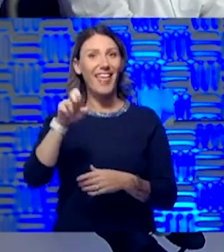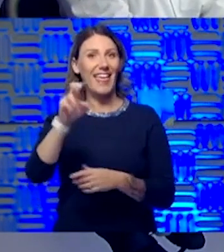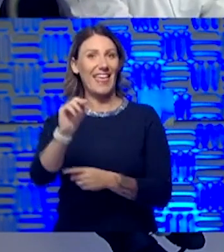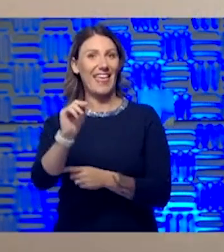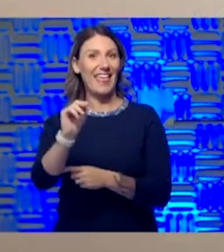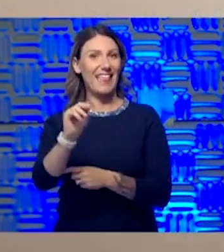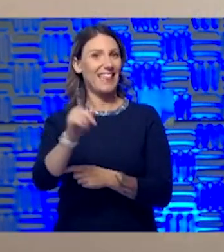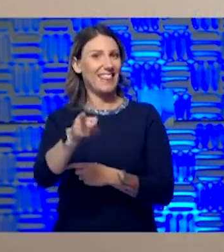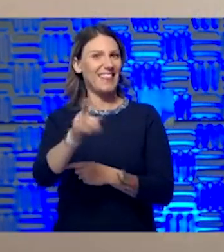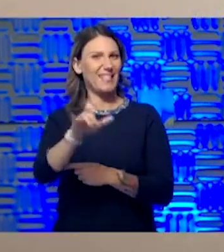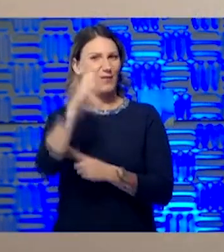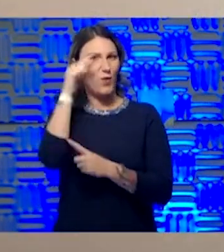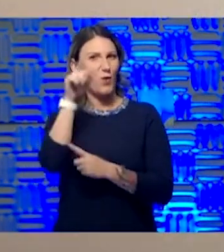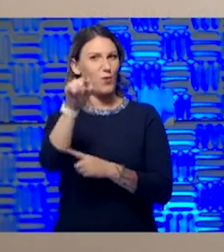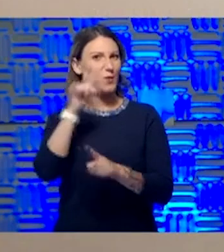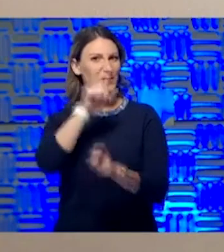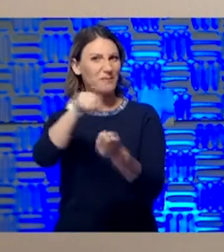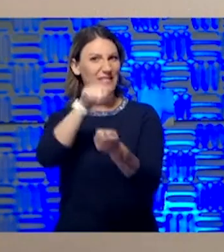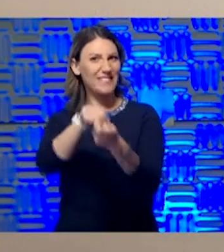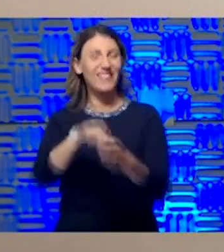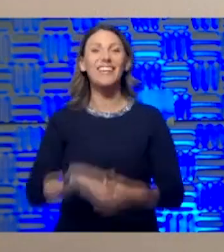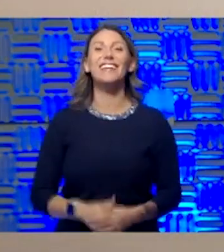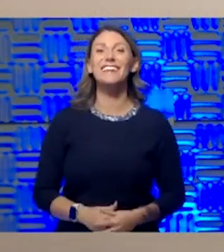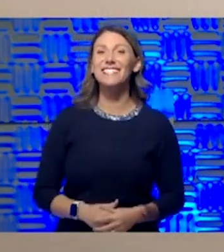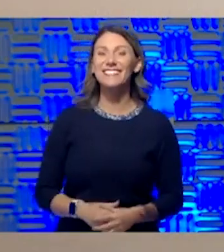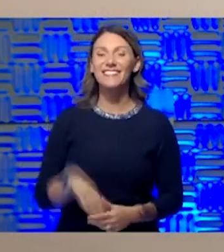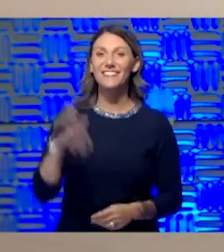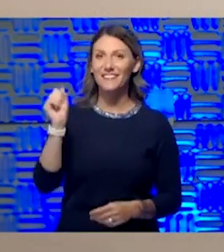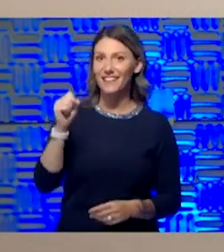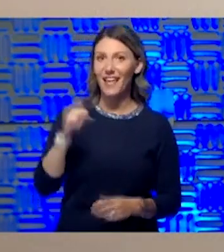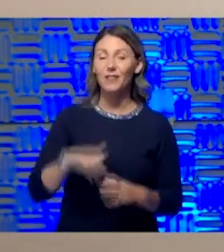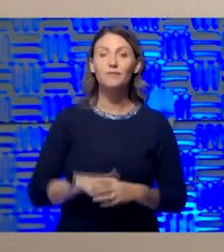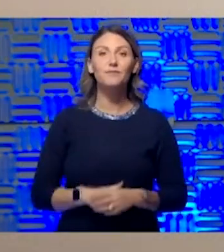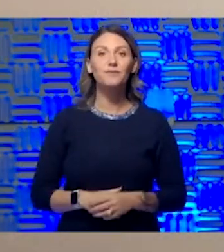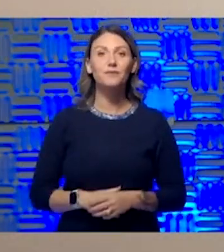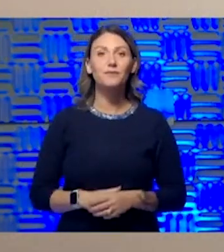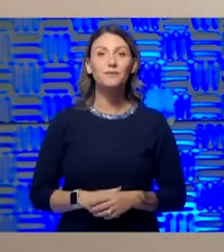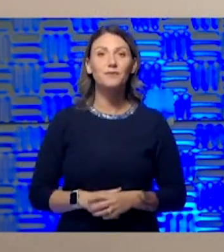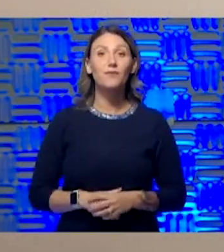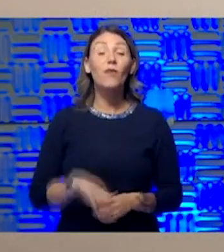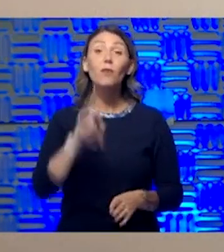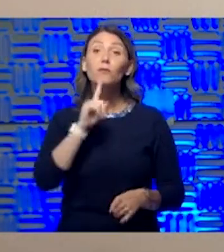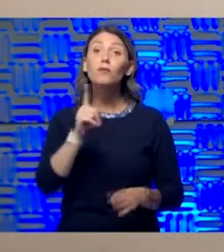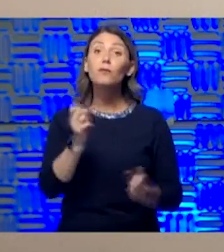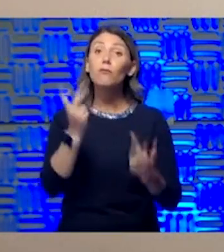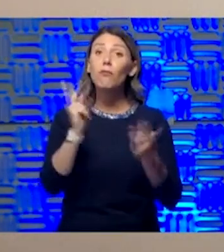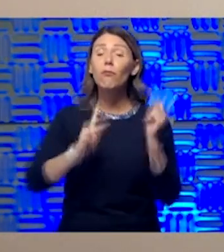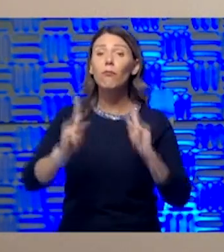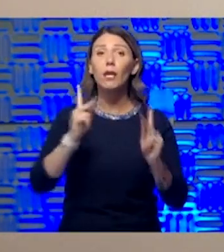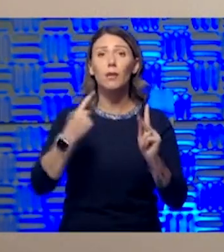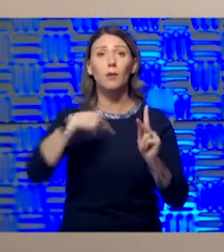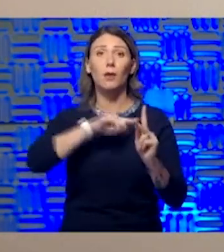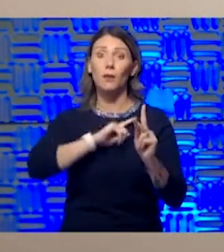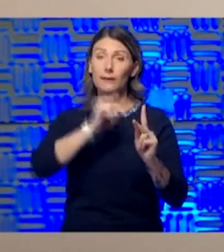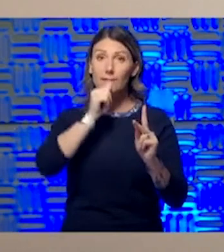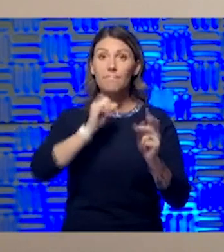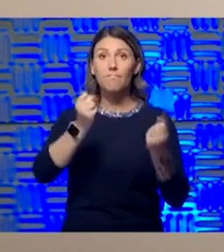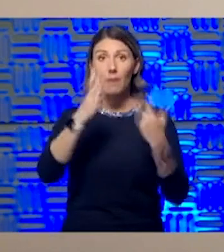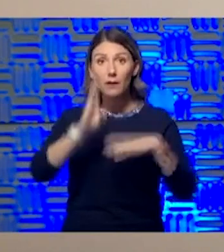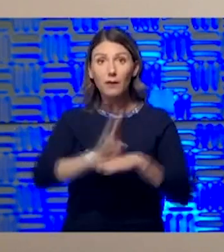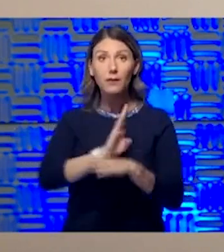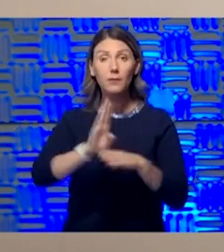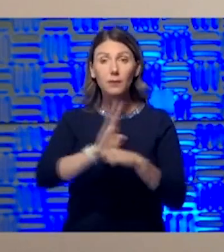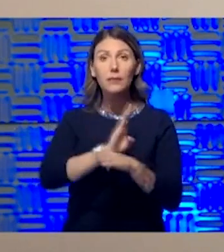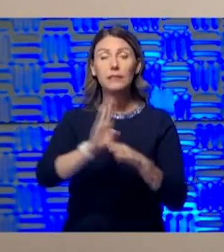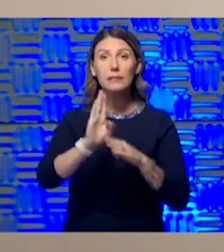tailor-made for you. Yeah. As I'm sure many people can imagine, dealt with lots of businesses while we were